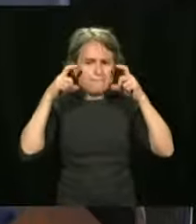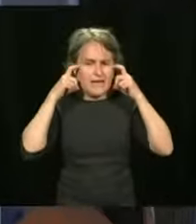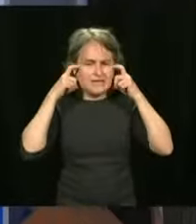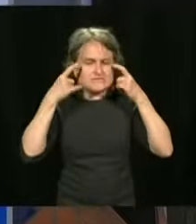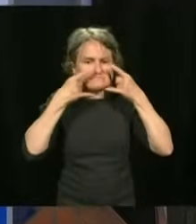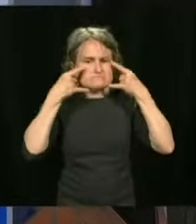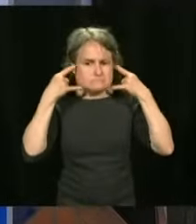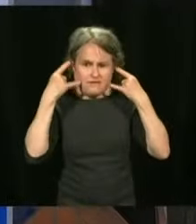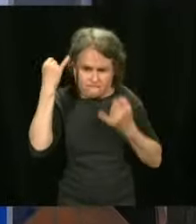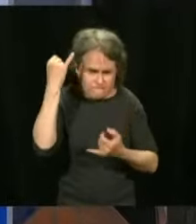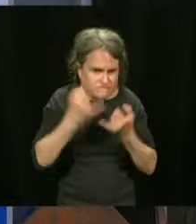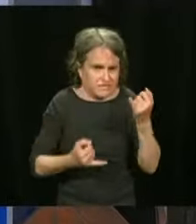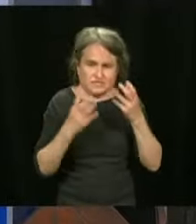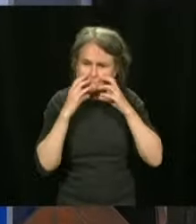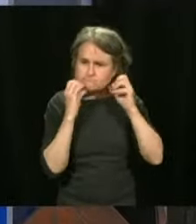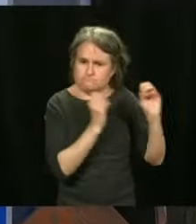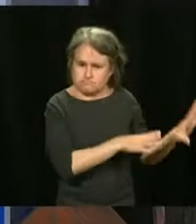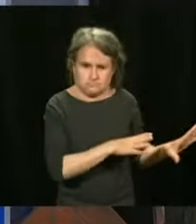we'll have to evaluate it.